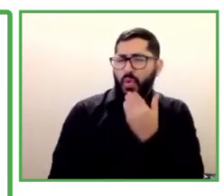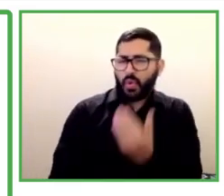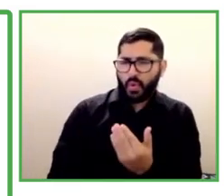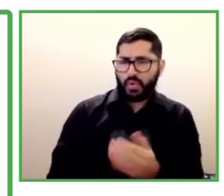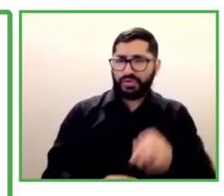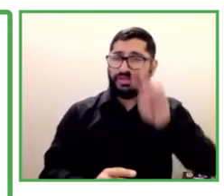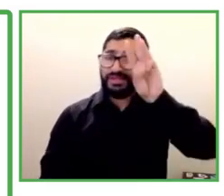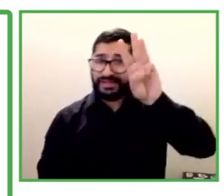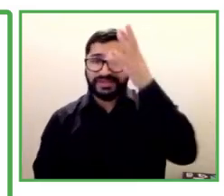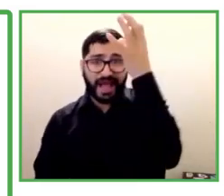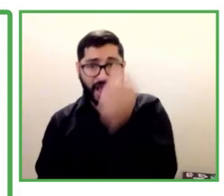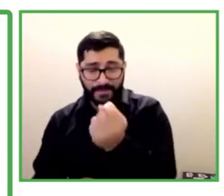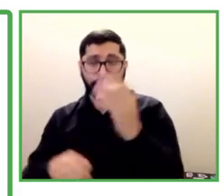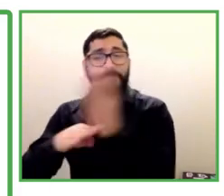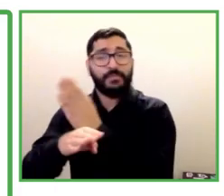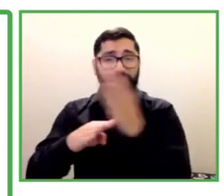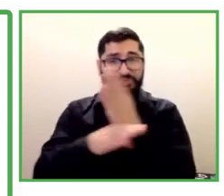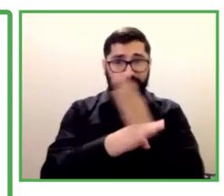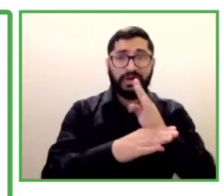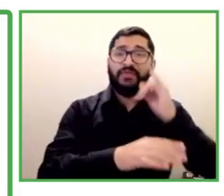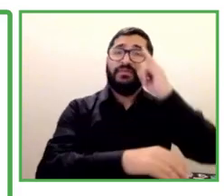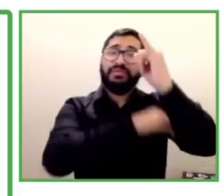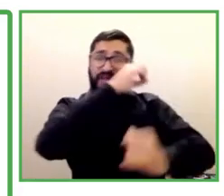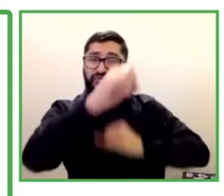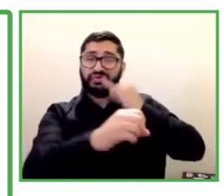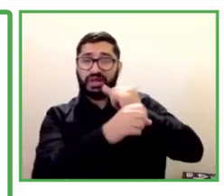to be there in Latin America. Next, please.